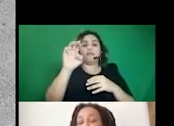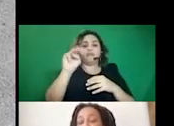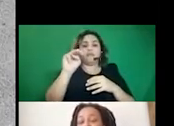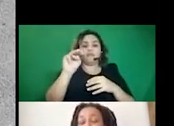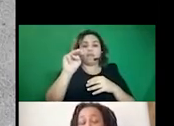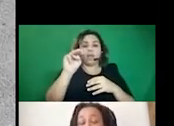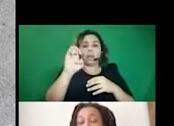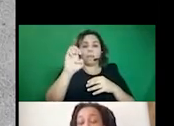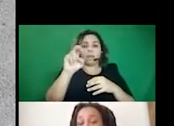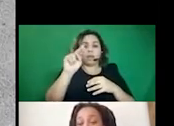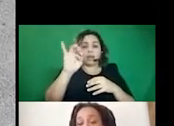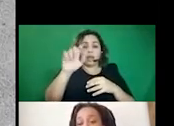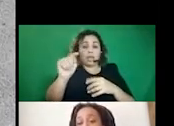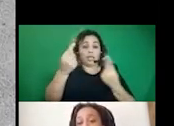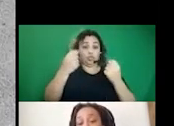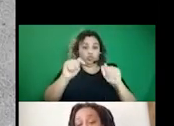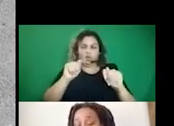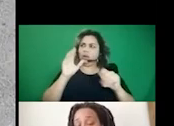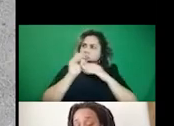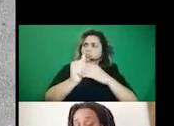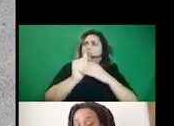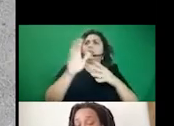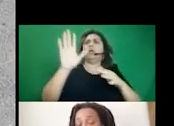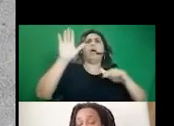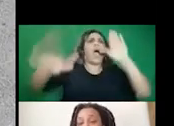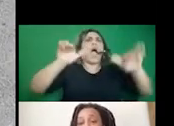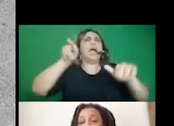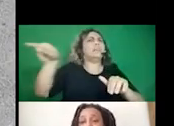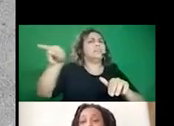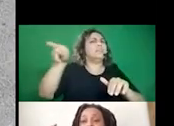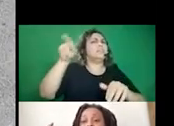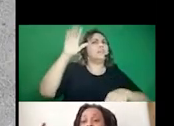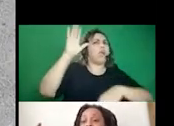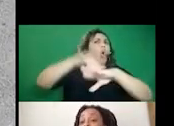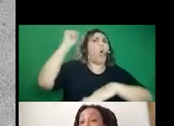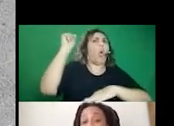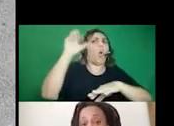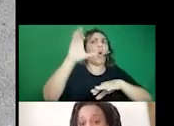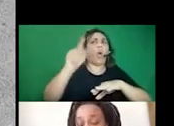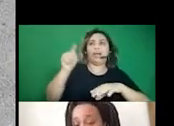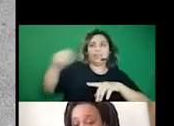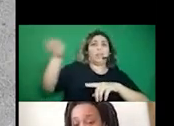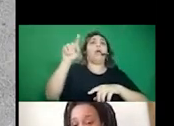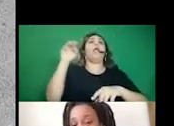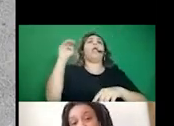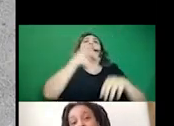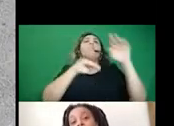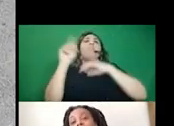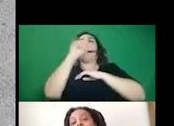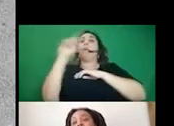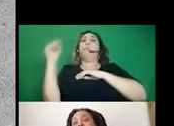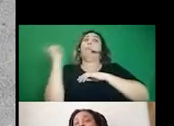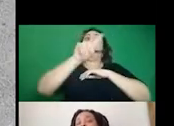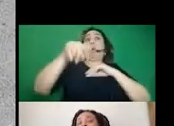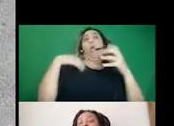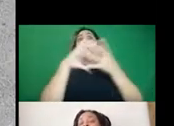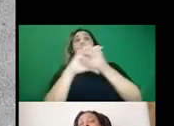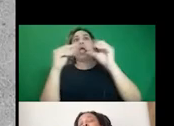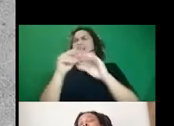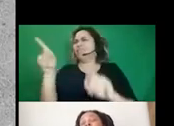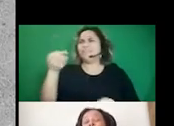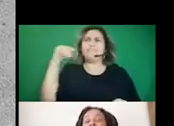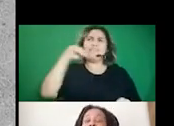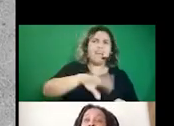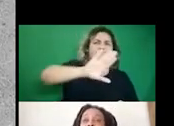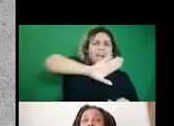we're directly organizing to call out, um, these imposters essentially. And it